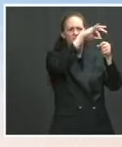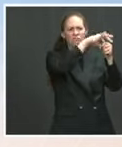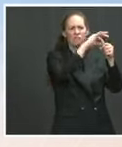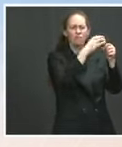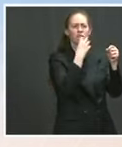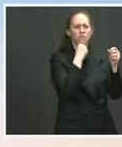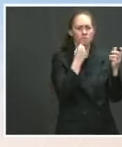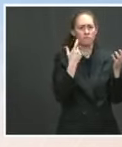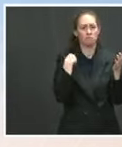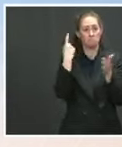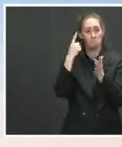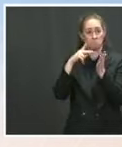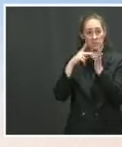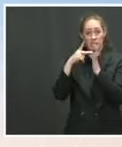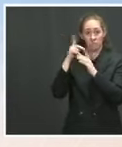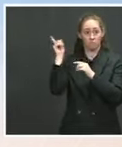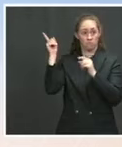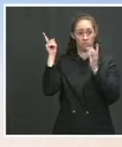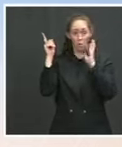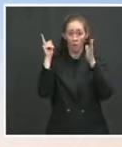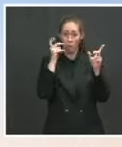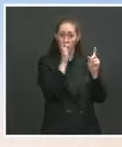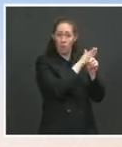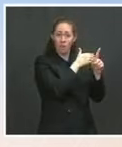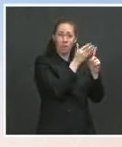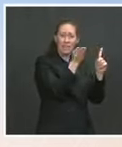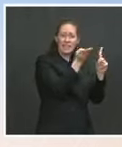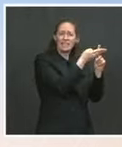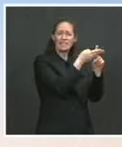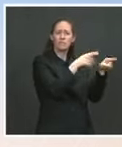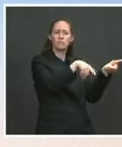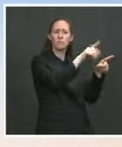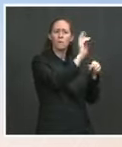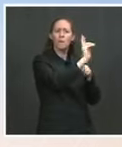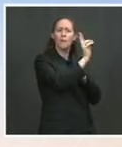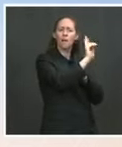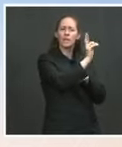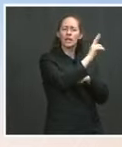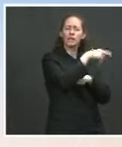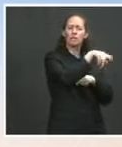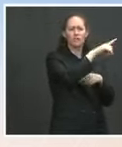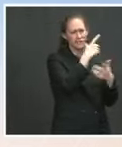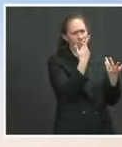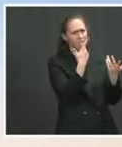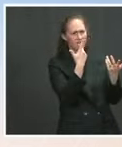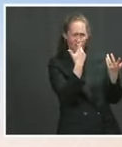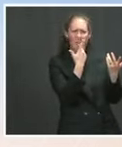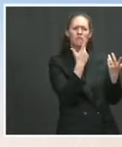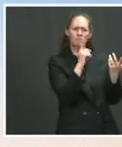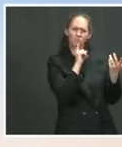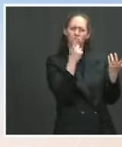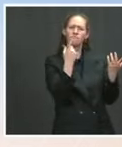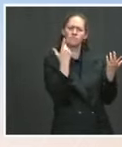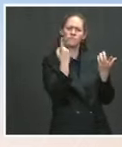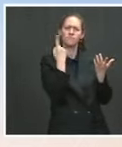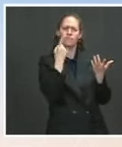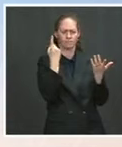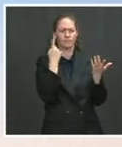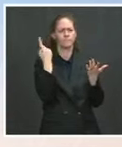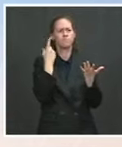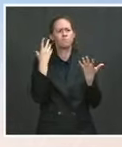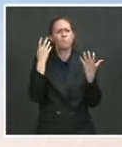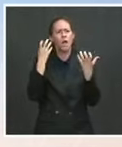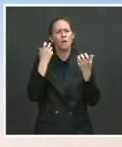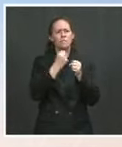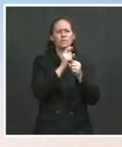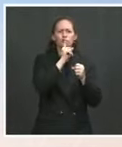picking up the phone, calling Republicans, and perhaps speaking to the country, using the bully pulpit to push lawmakers on this? Or is he going to